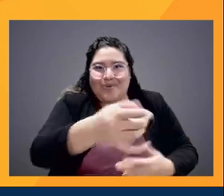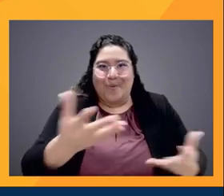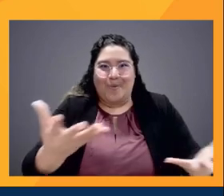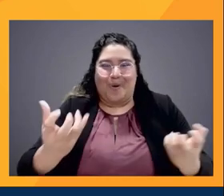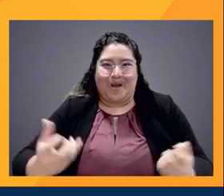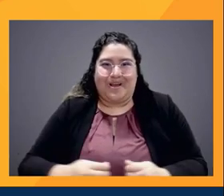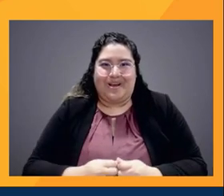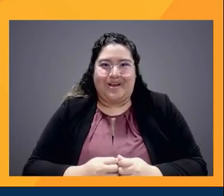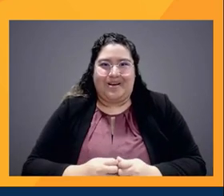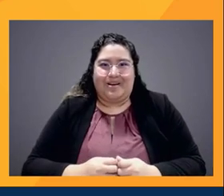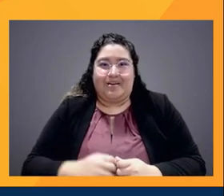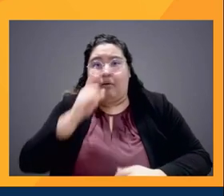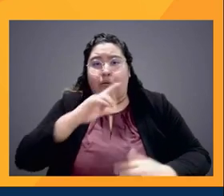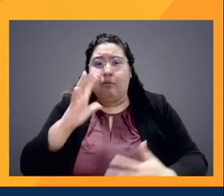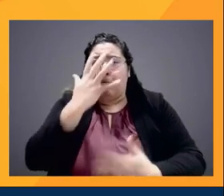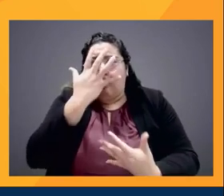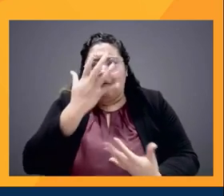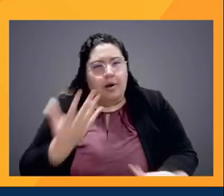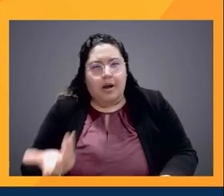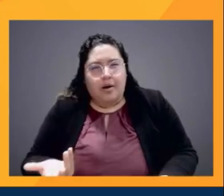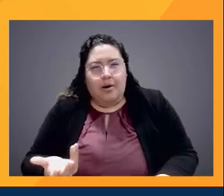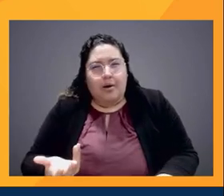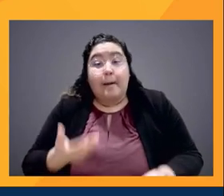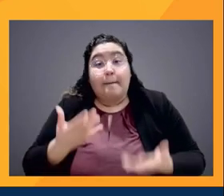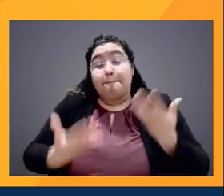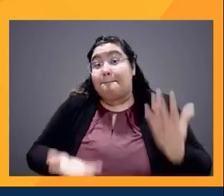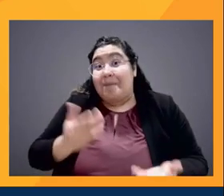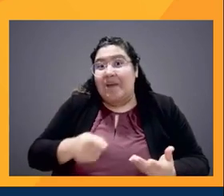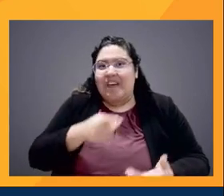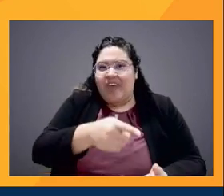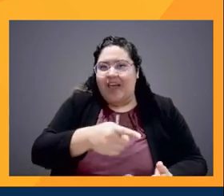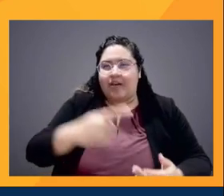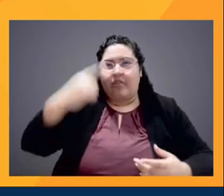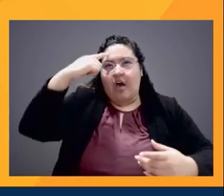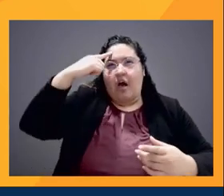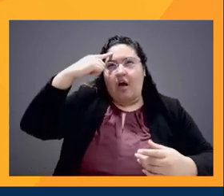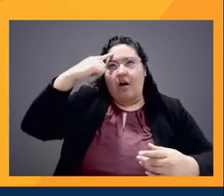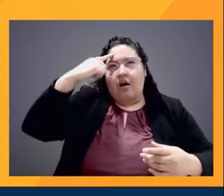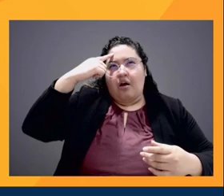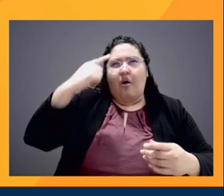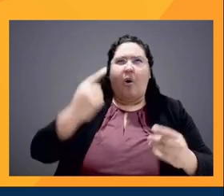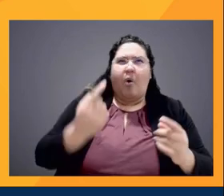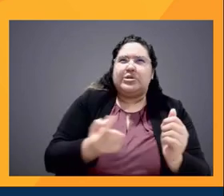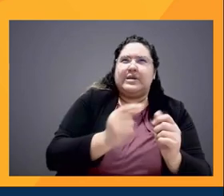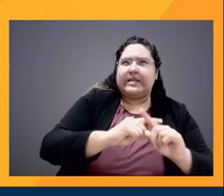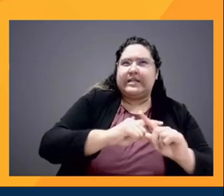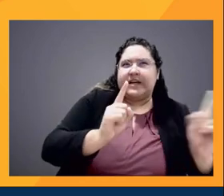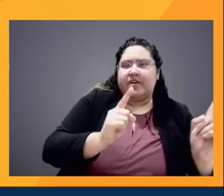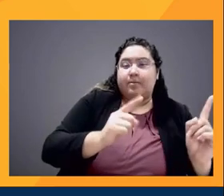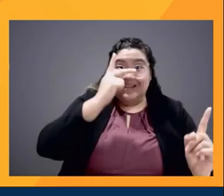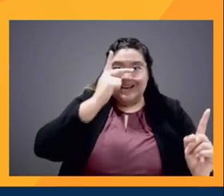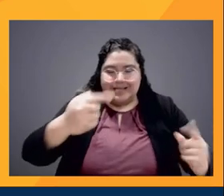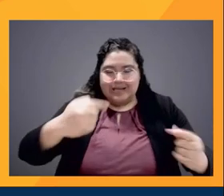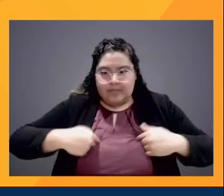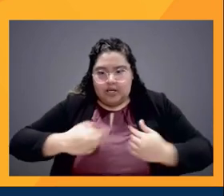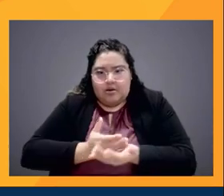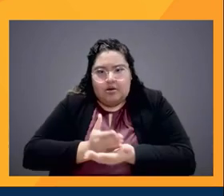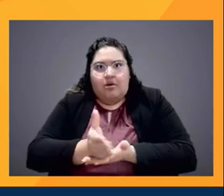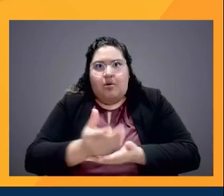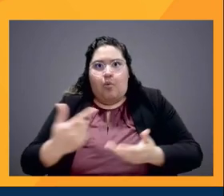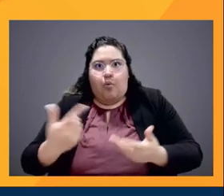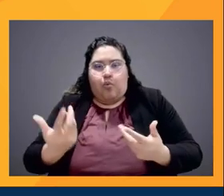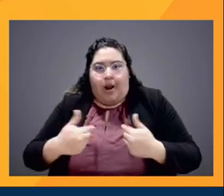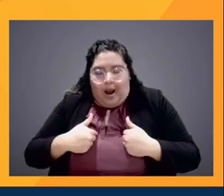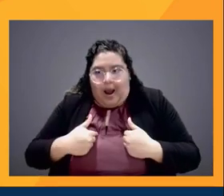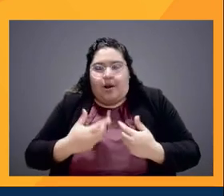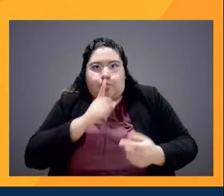that, that specific, you know, take on it like every day, but eventually if you really focus on contribution, instead of like trying to